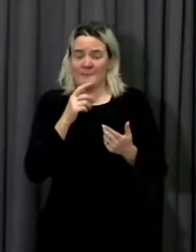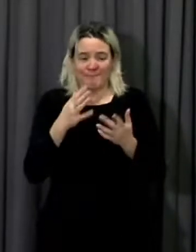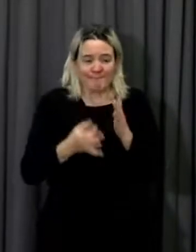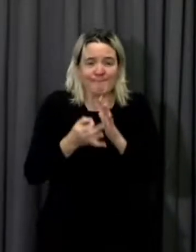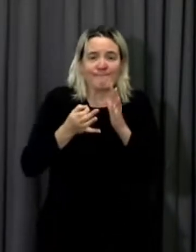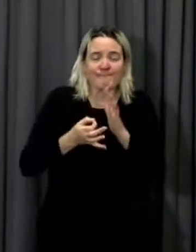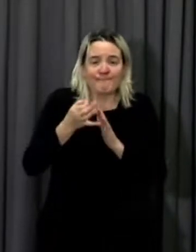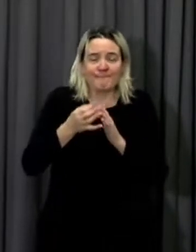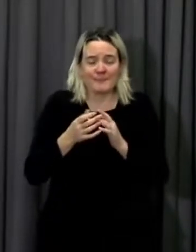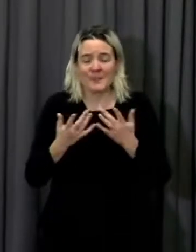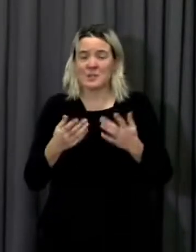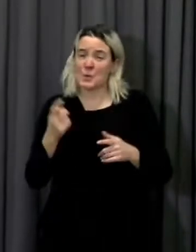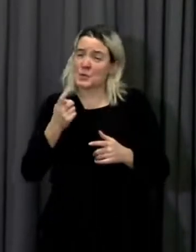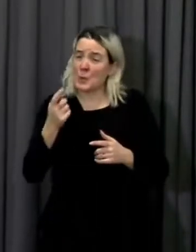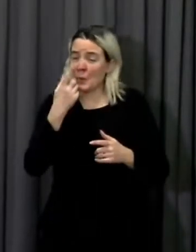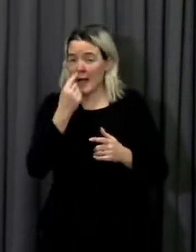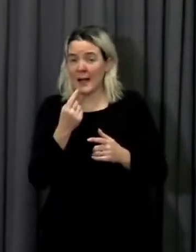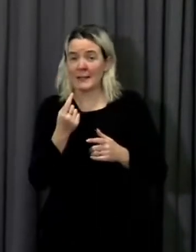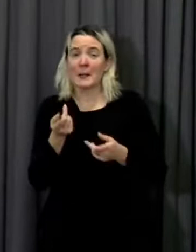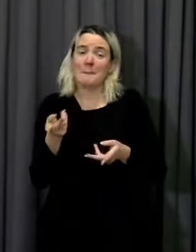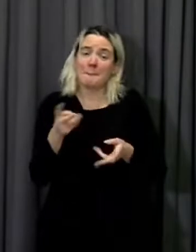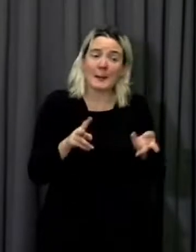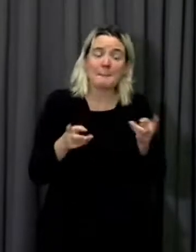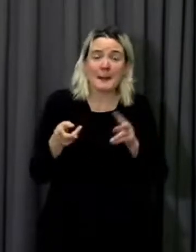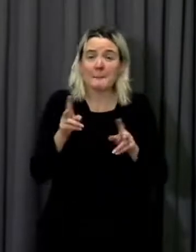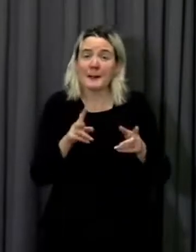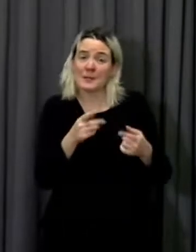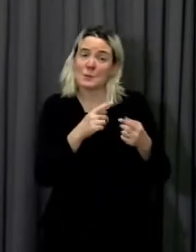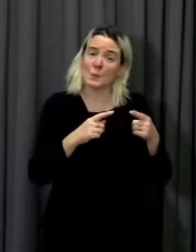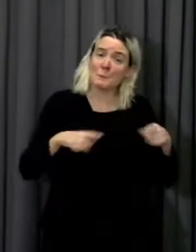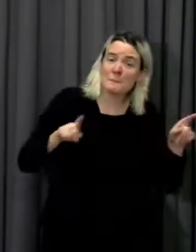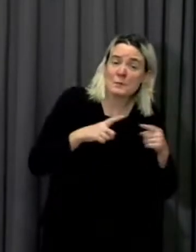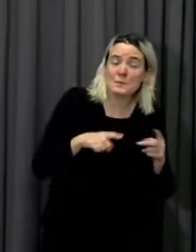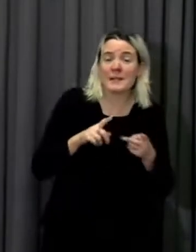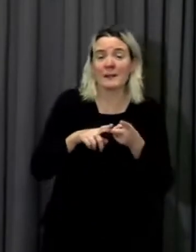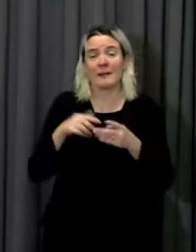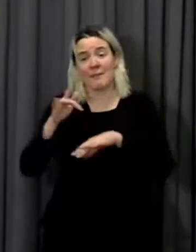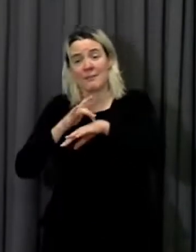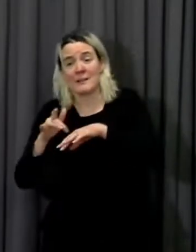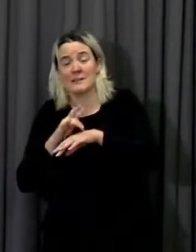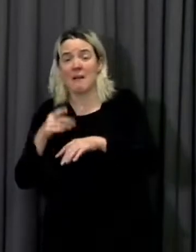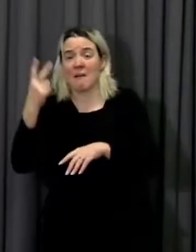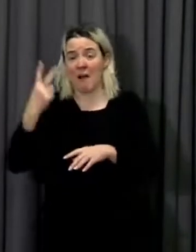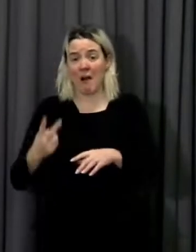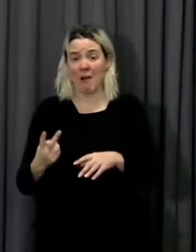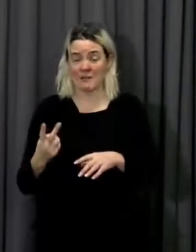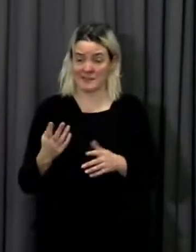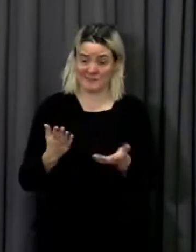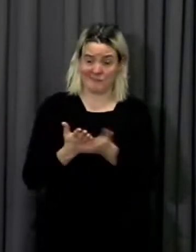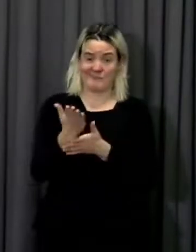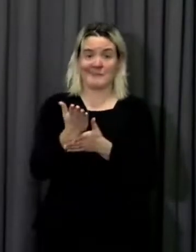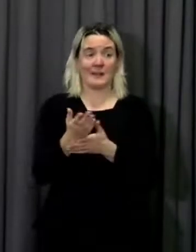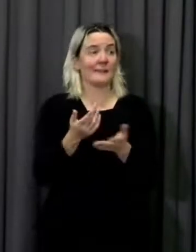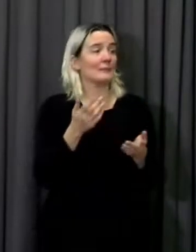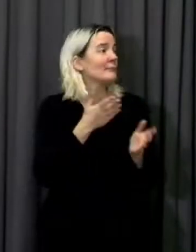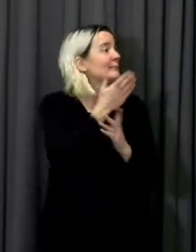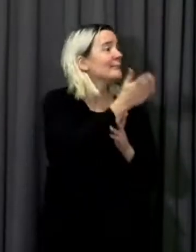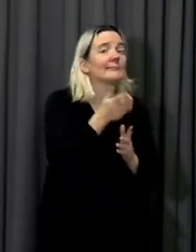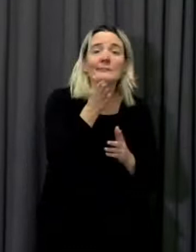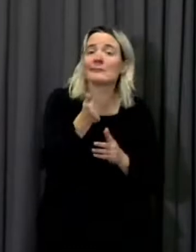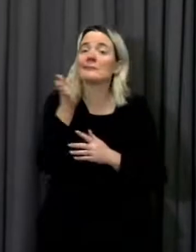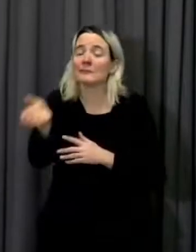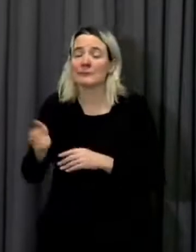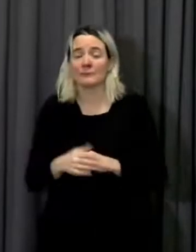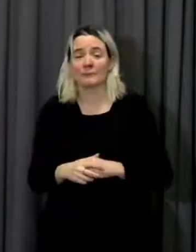music, performance, theatre and art return to our lives. Over the course of the year, we've provided a